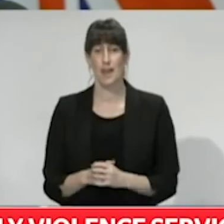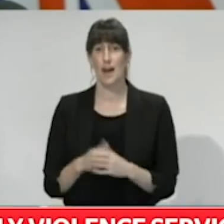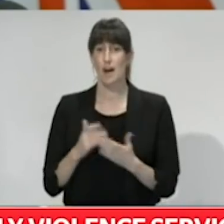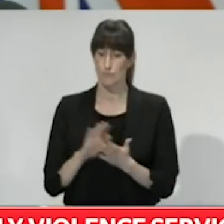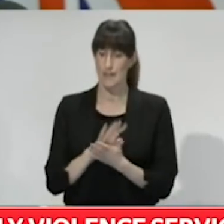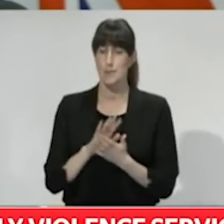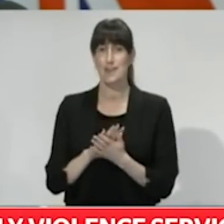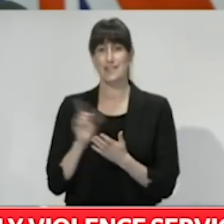fruition in this announcement.